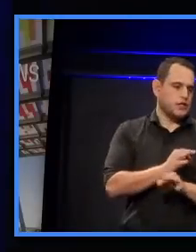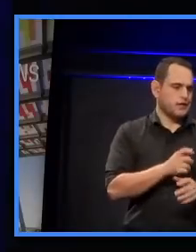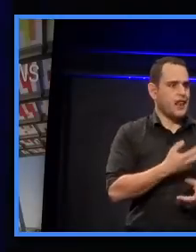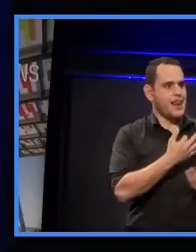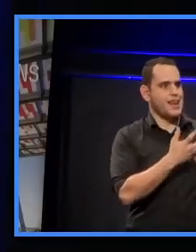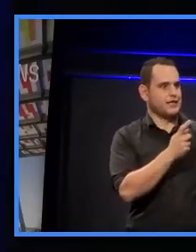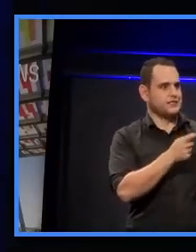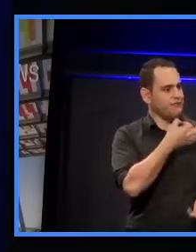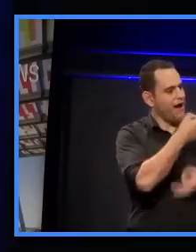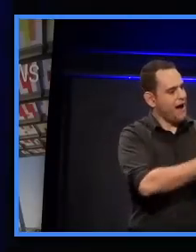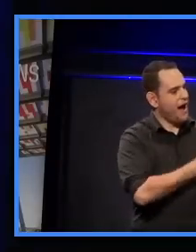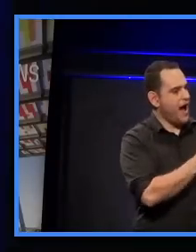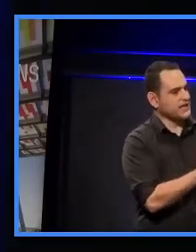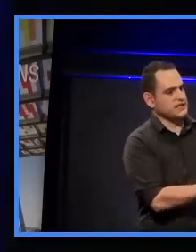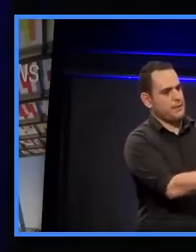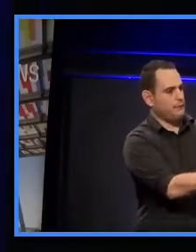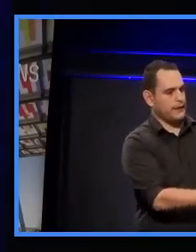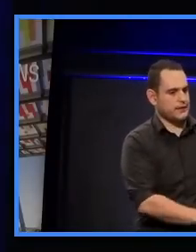a lot of consultation.